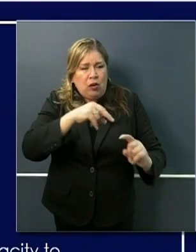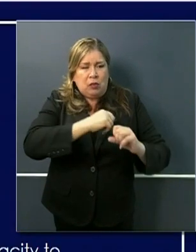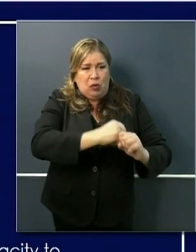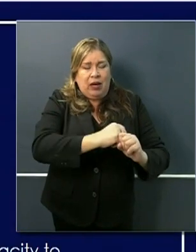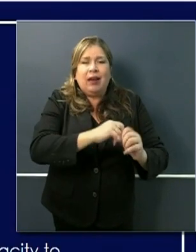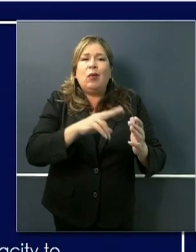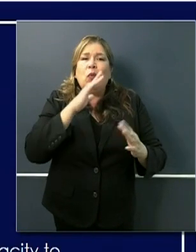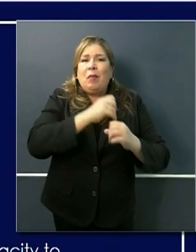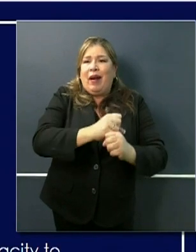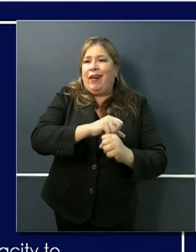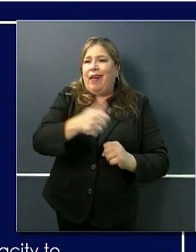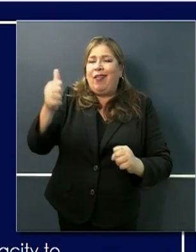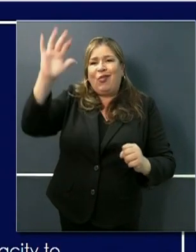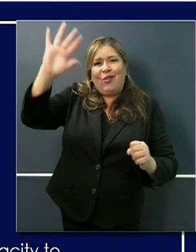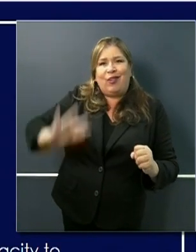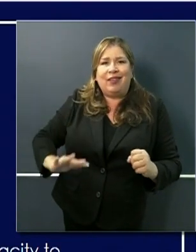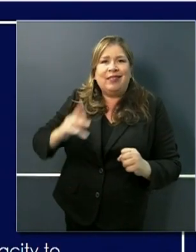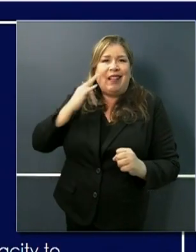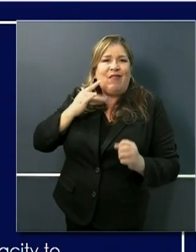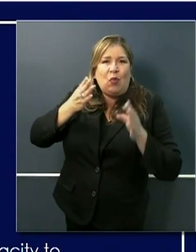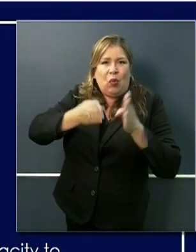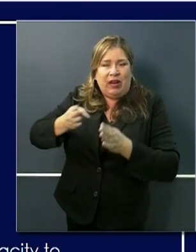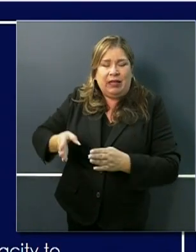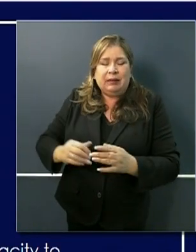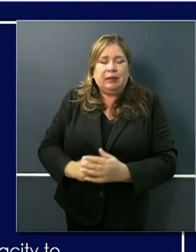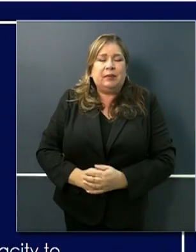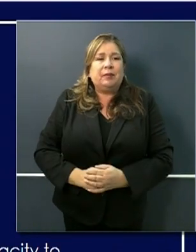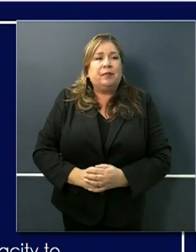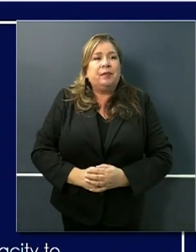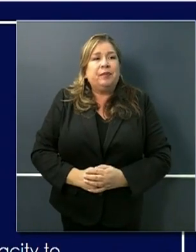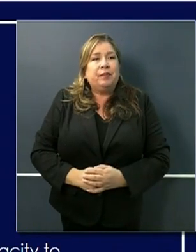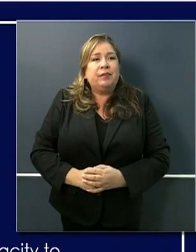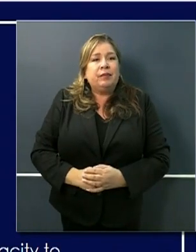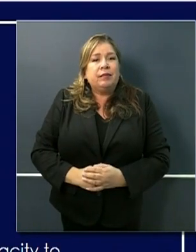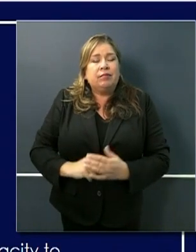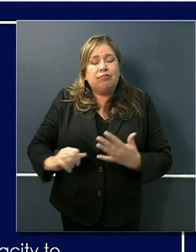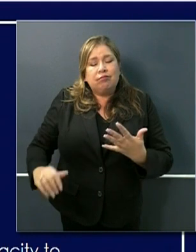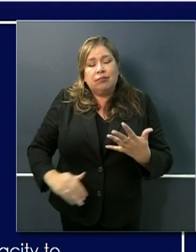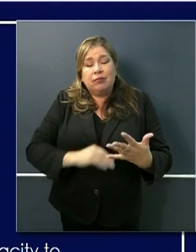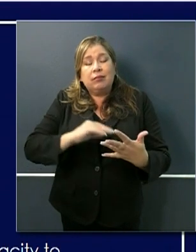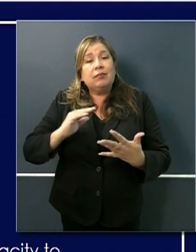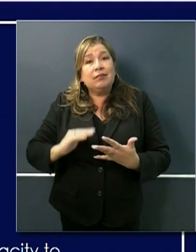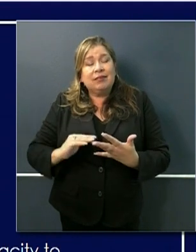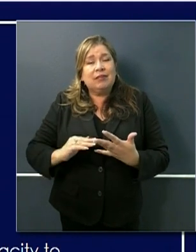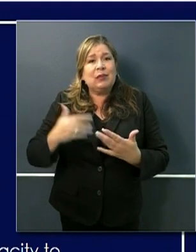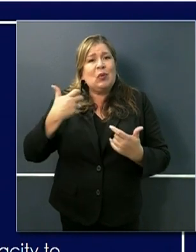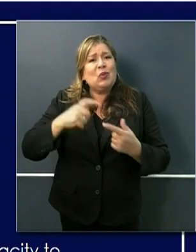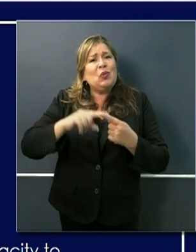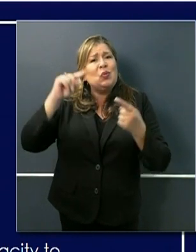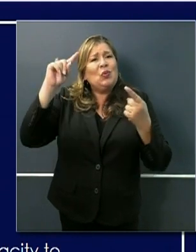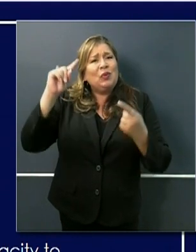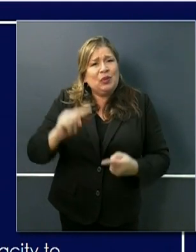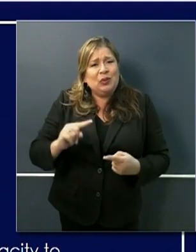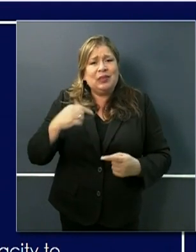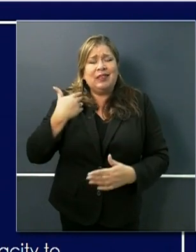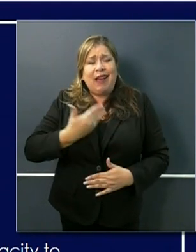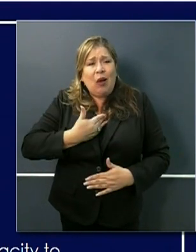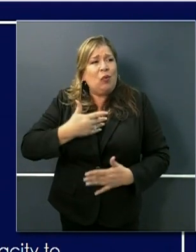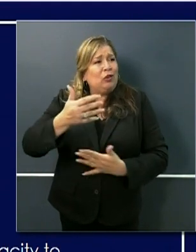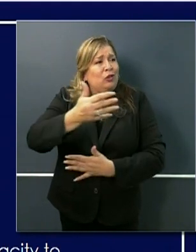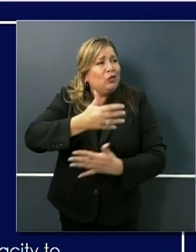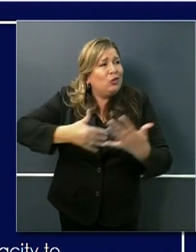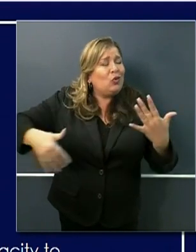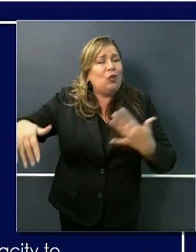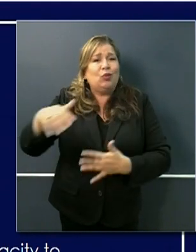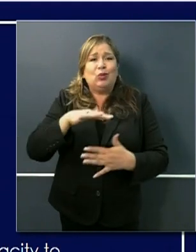be clear that the actions that we do move forward in helping to reduce the social emotional and economic disruptions that we know